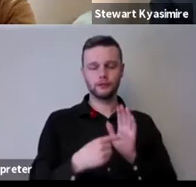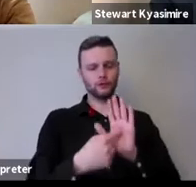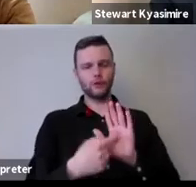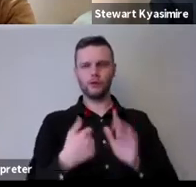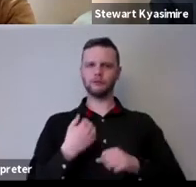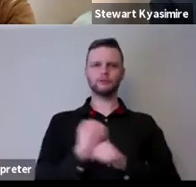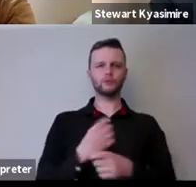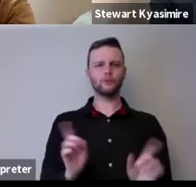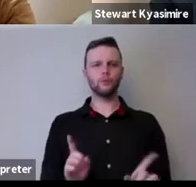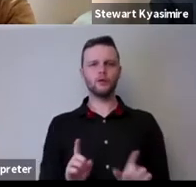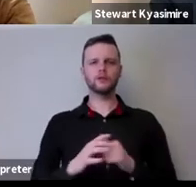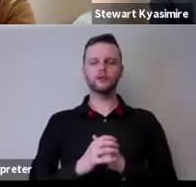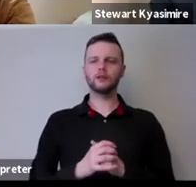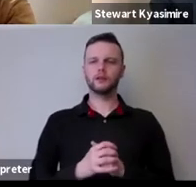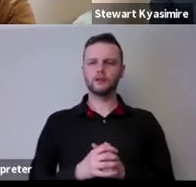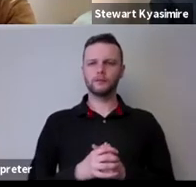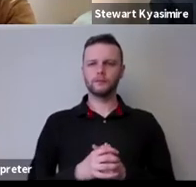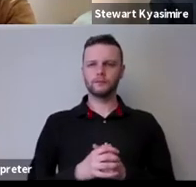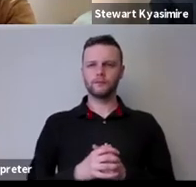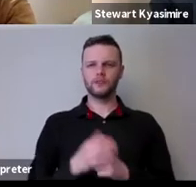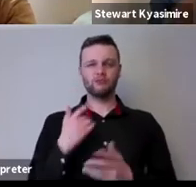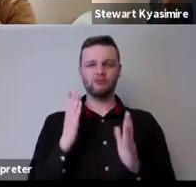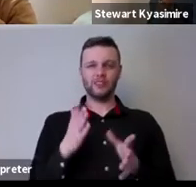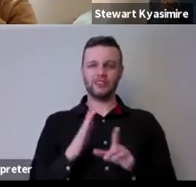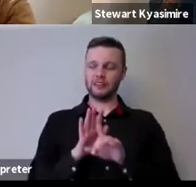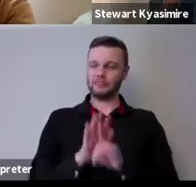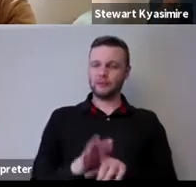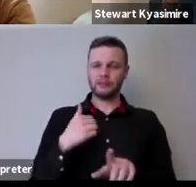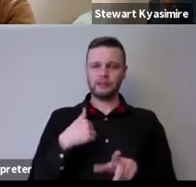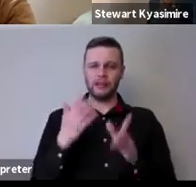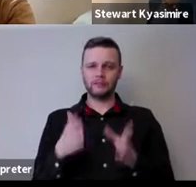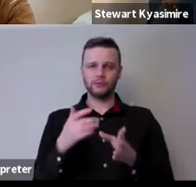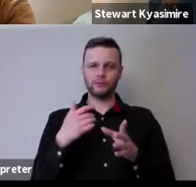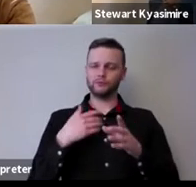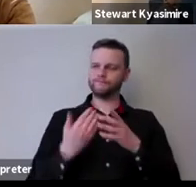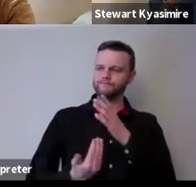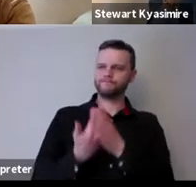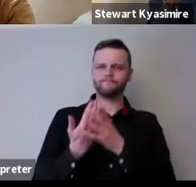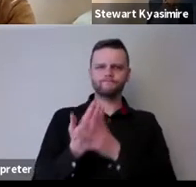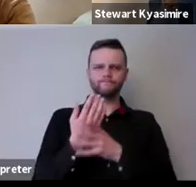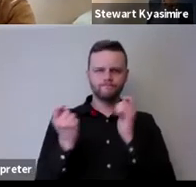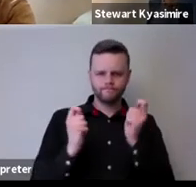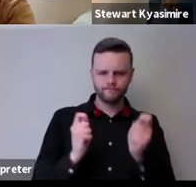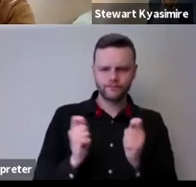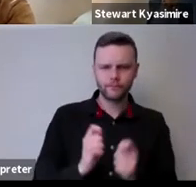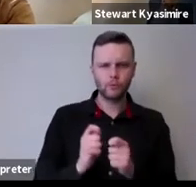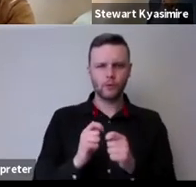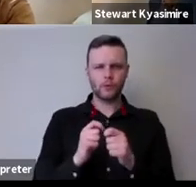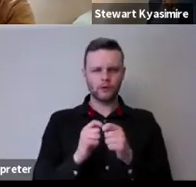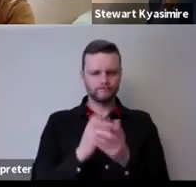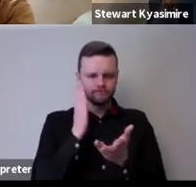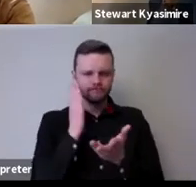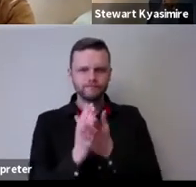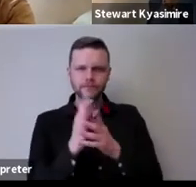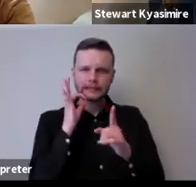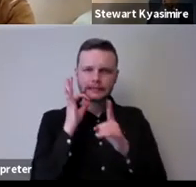and and i i think it did enable us and it did force us really uh to develop a much kind of more uh accurate and detailed sense of the of